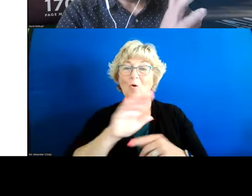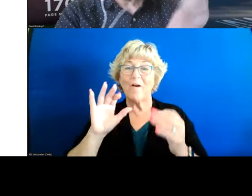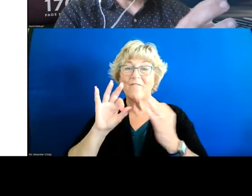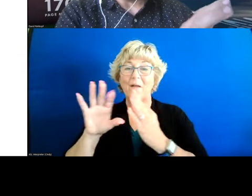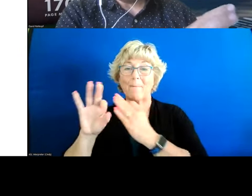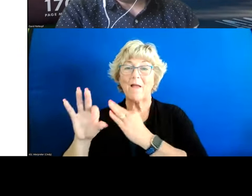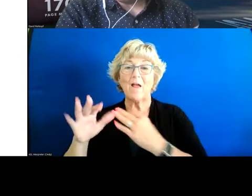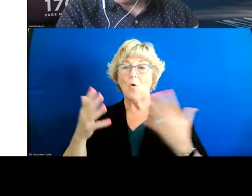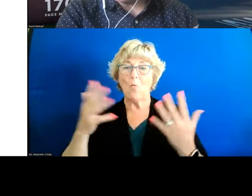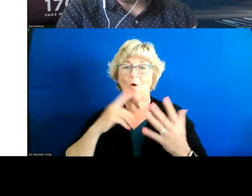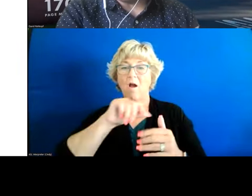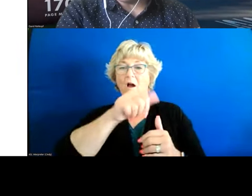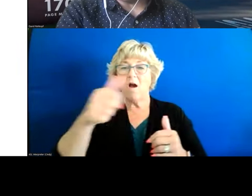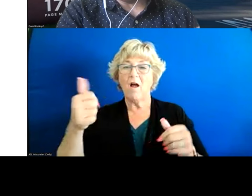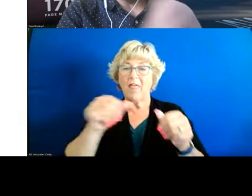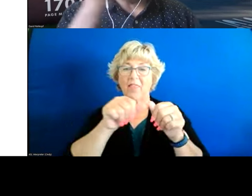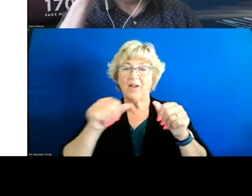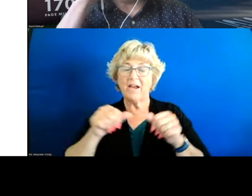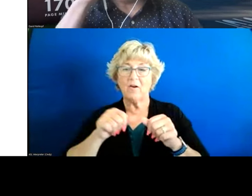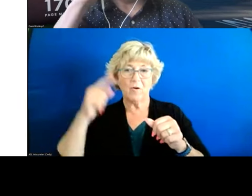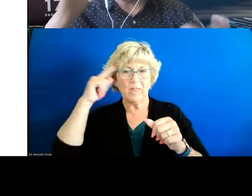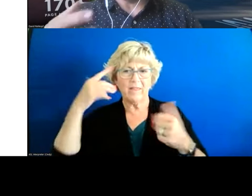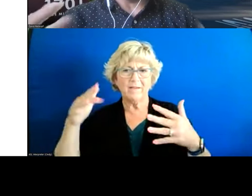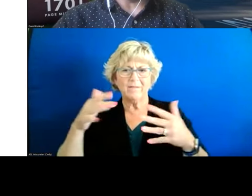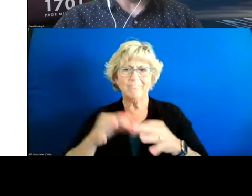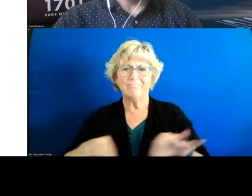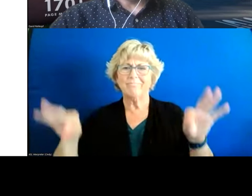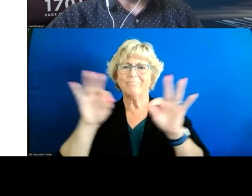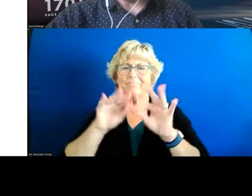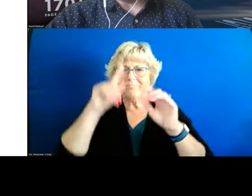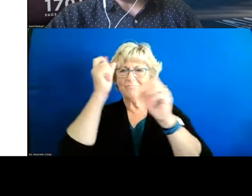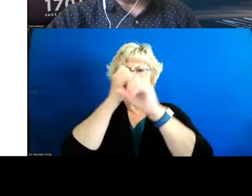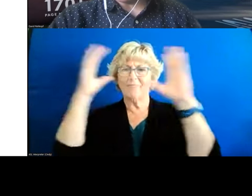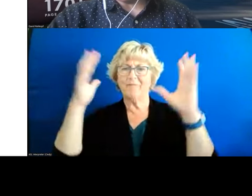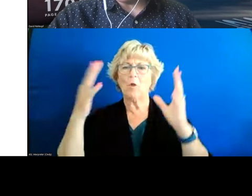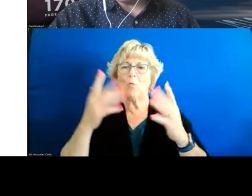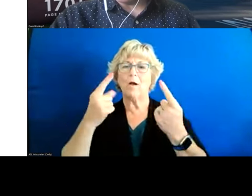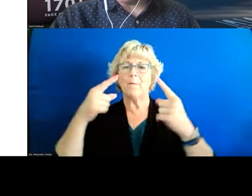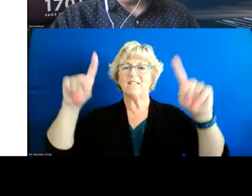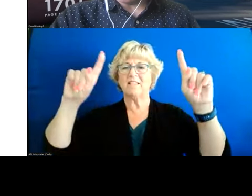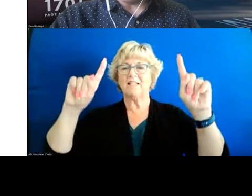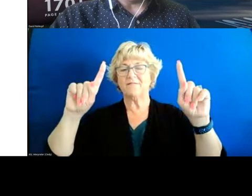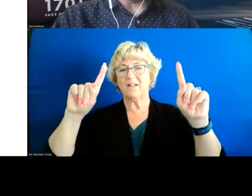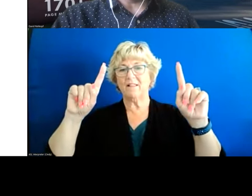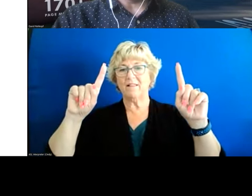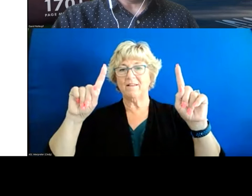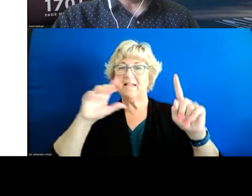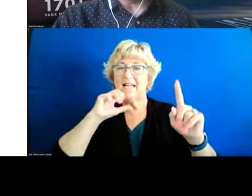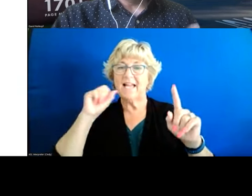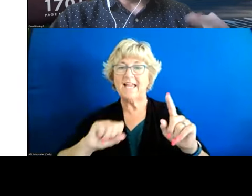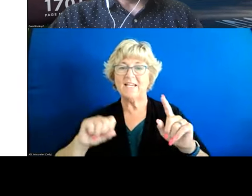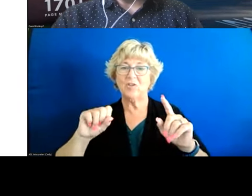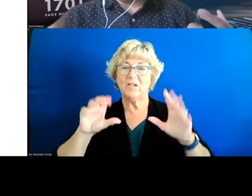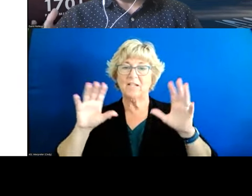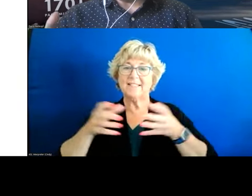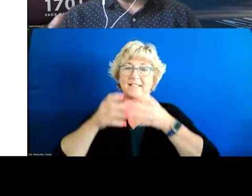what are kind of other domains you think are really important for thinking about what makes a successfully um aging society